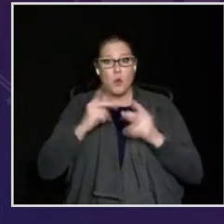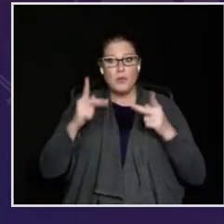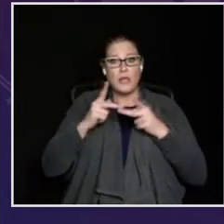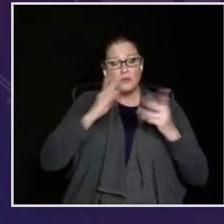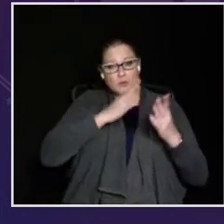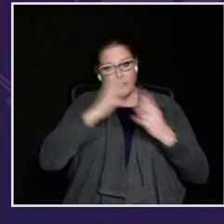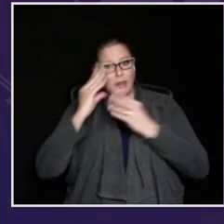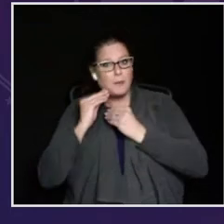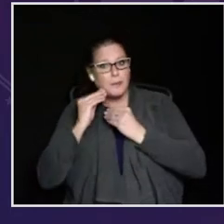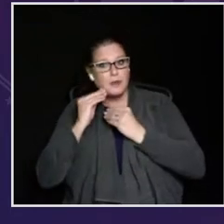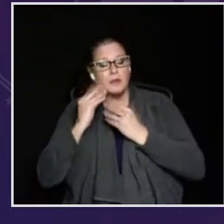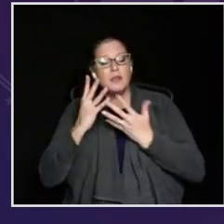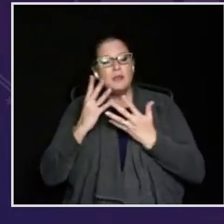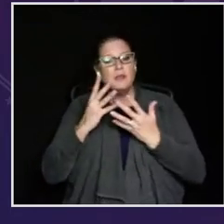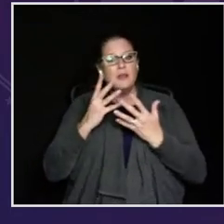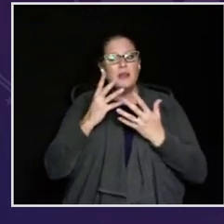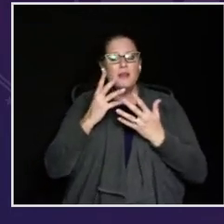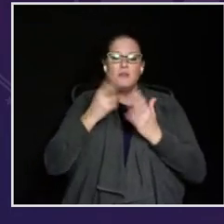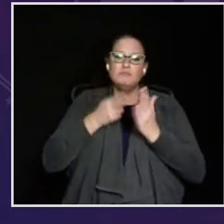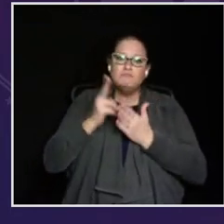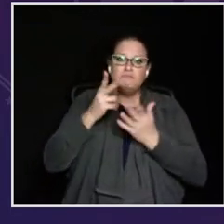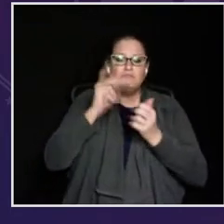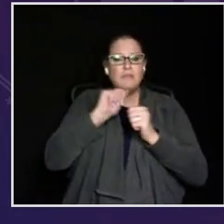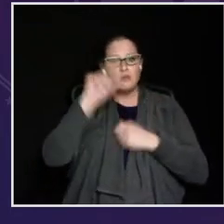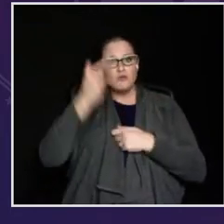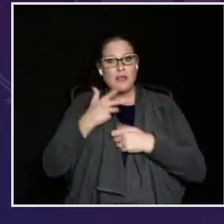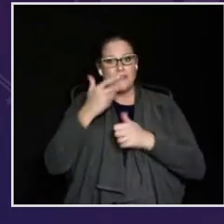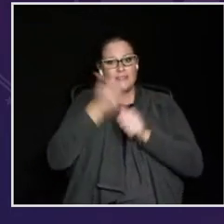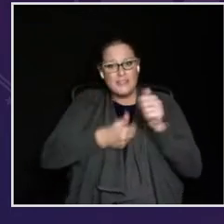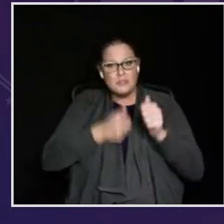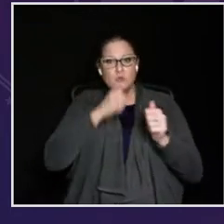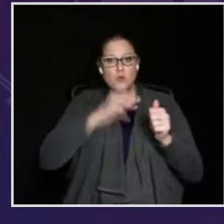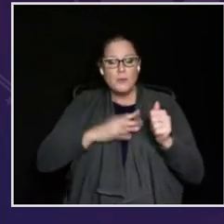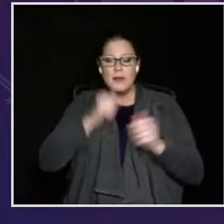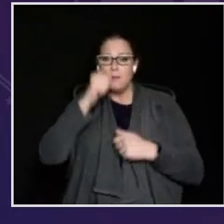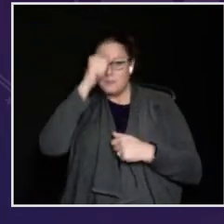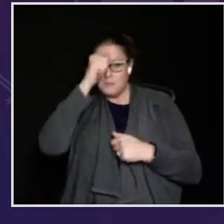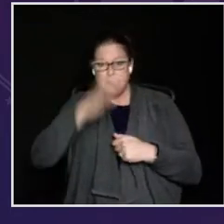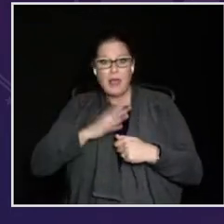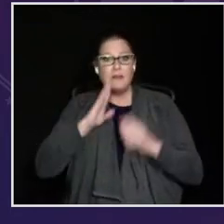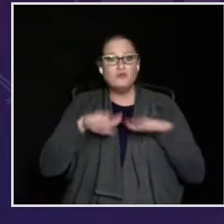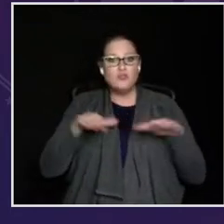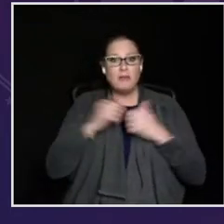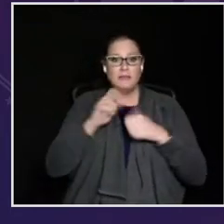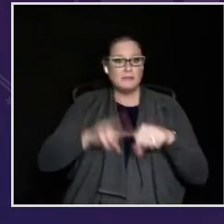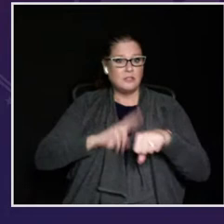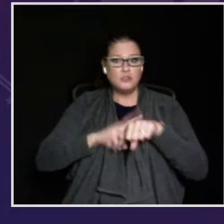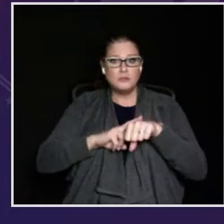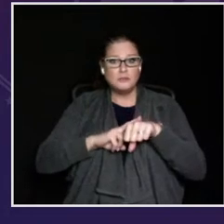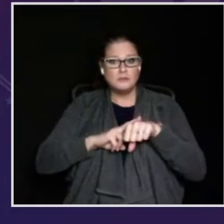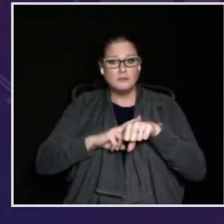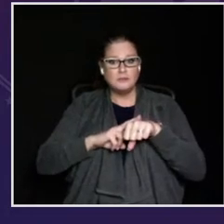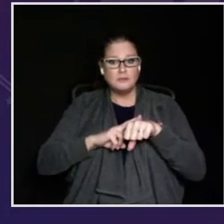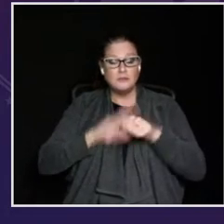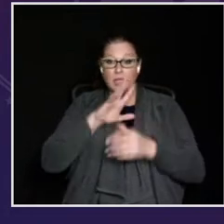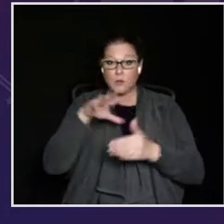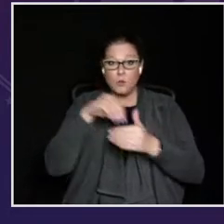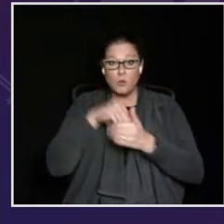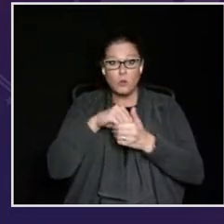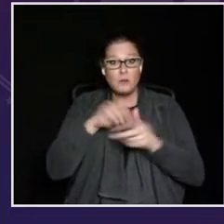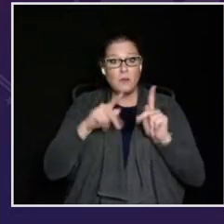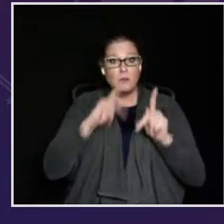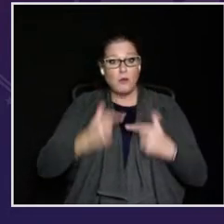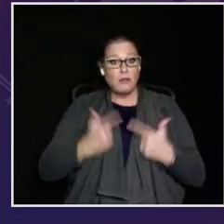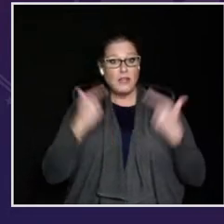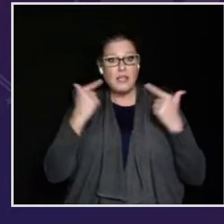birds have nests, but the Son of Man has no place to lay his head. There is dignity and there is grace within every woman, every